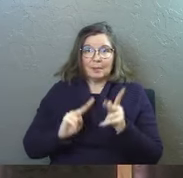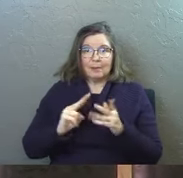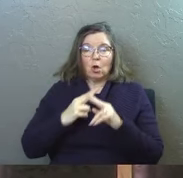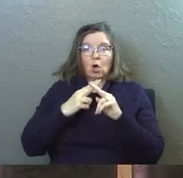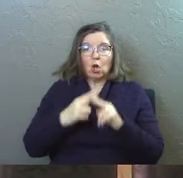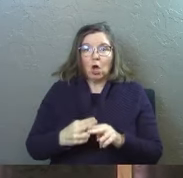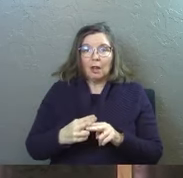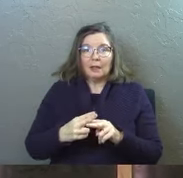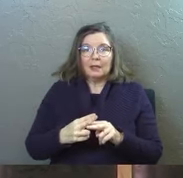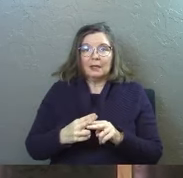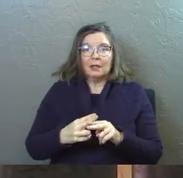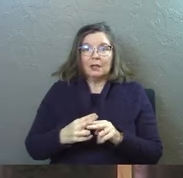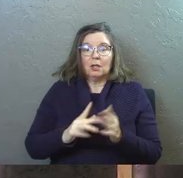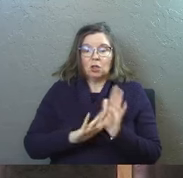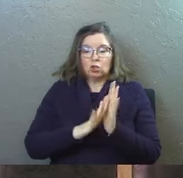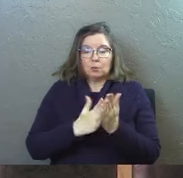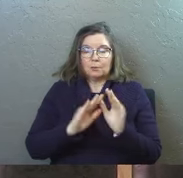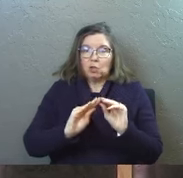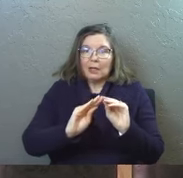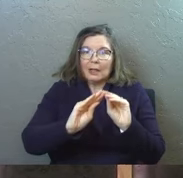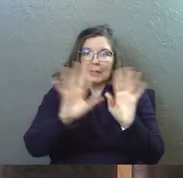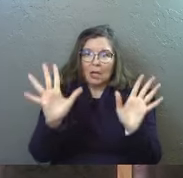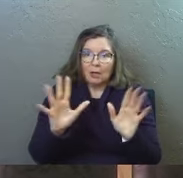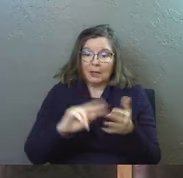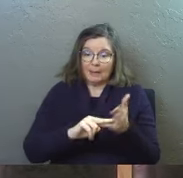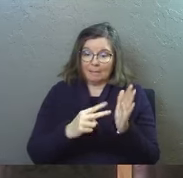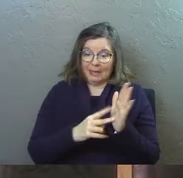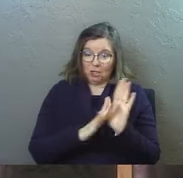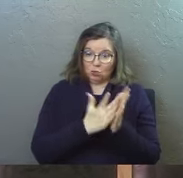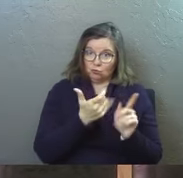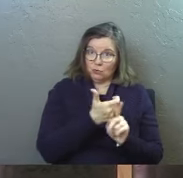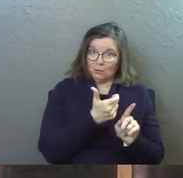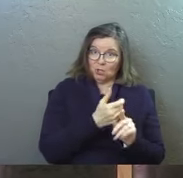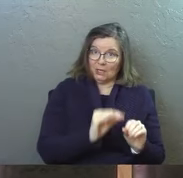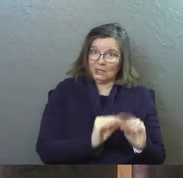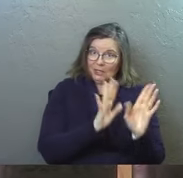is clear enough that you can read it for yourself